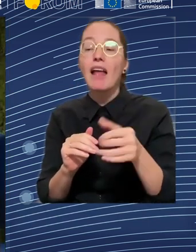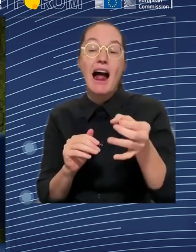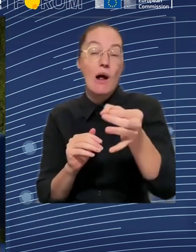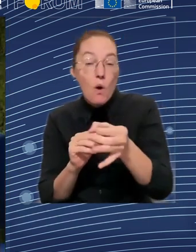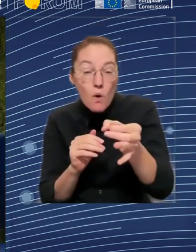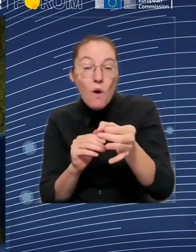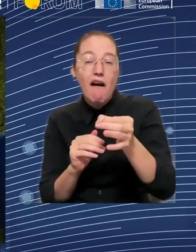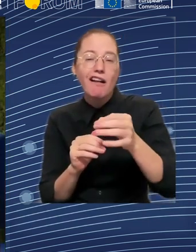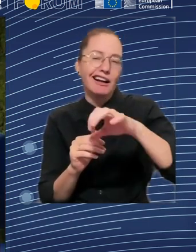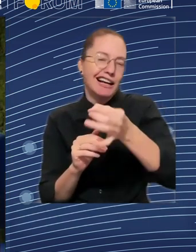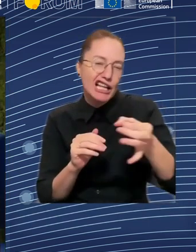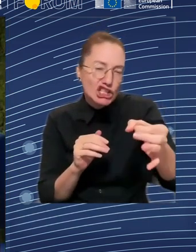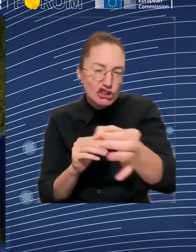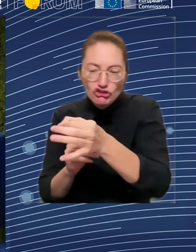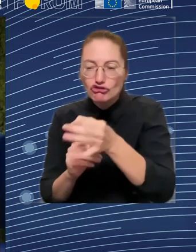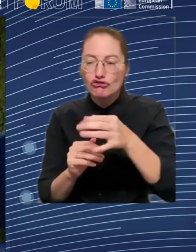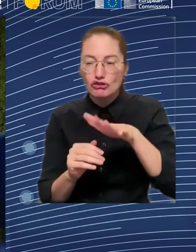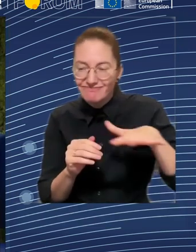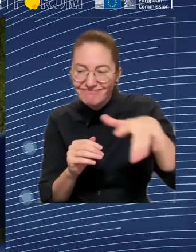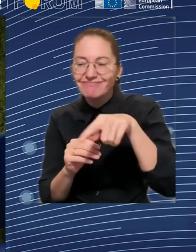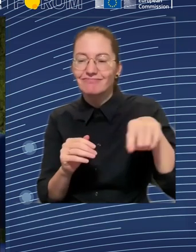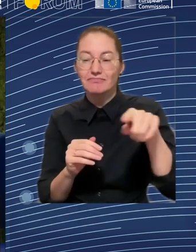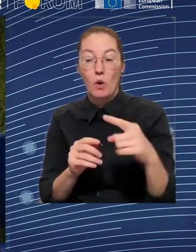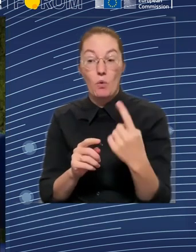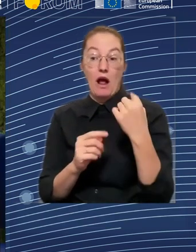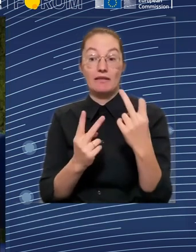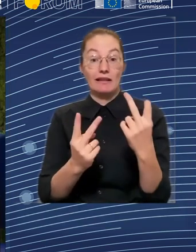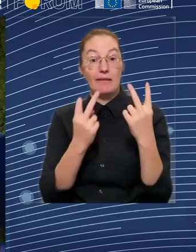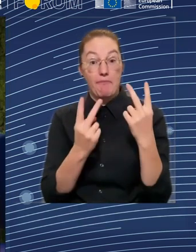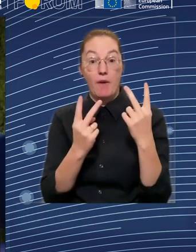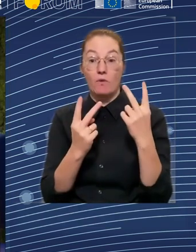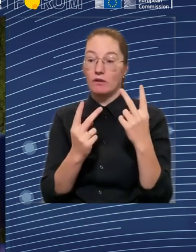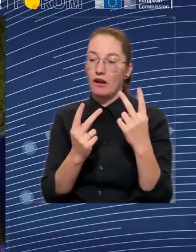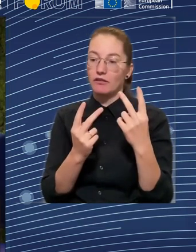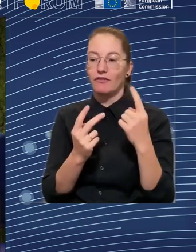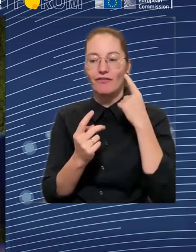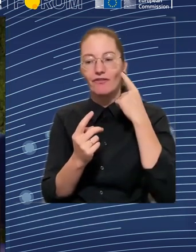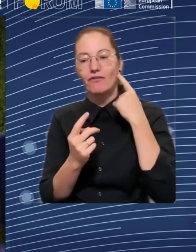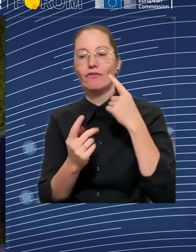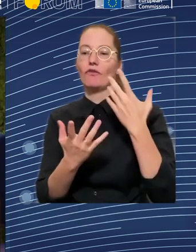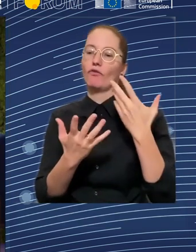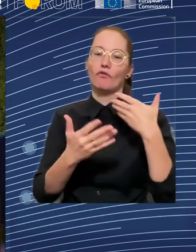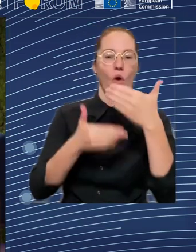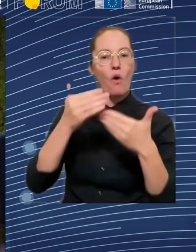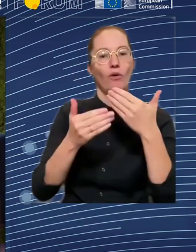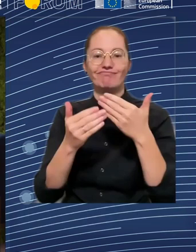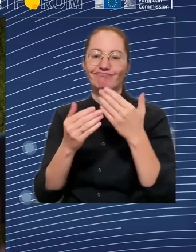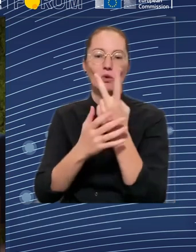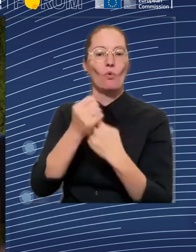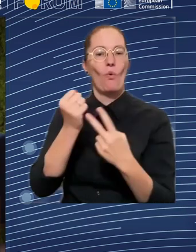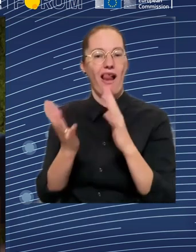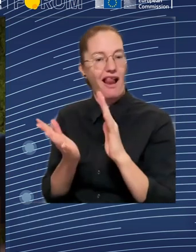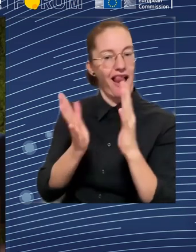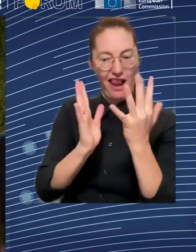are really indispensable actors in ensuring that this transition